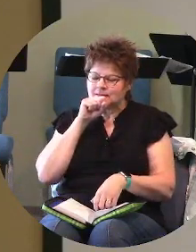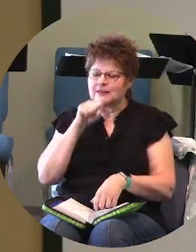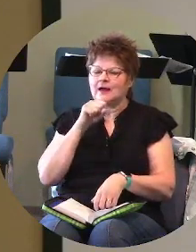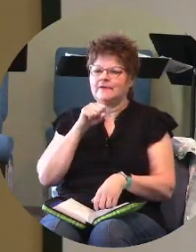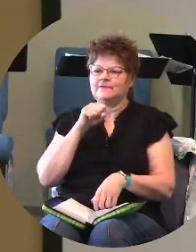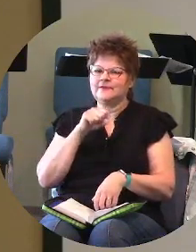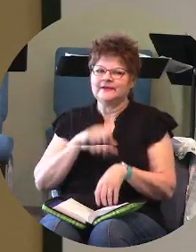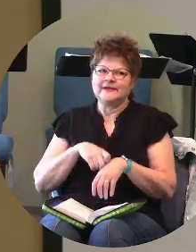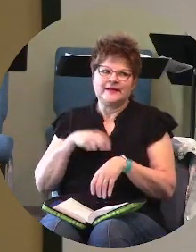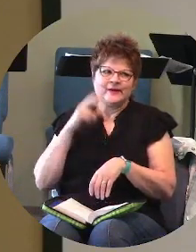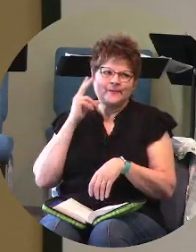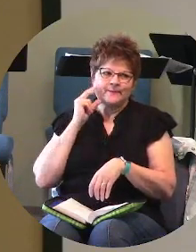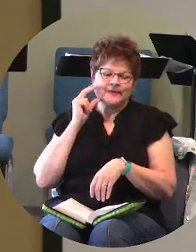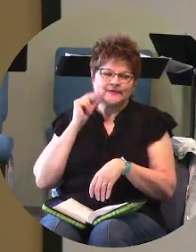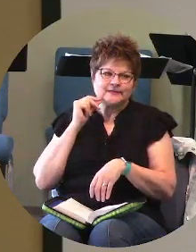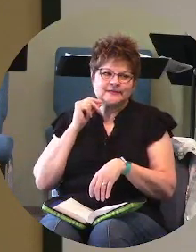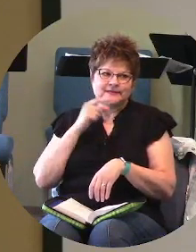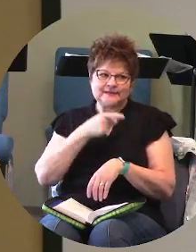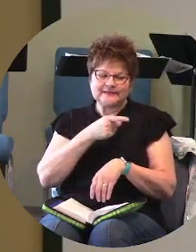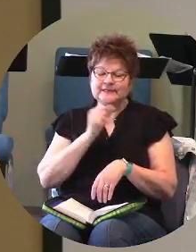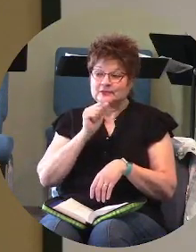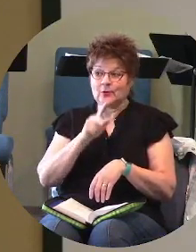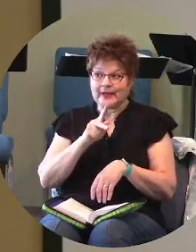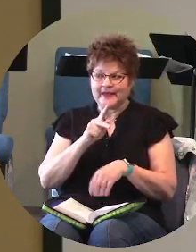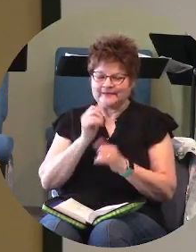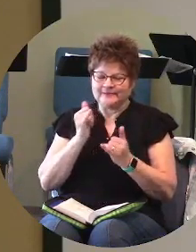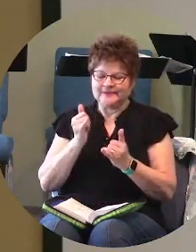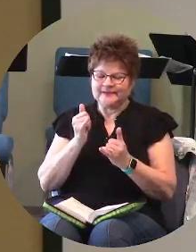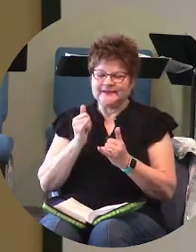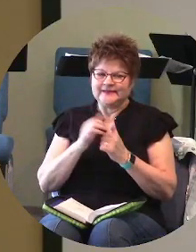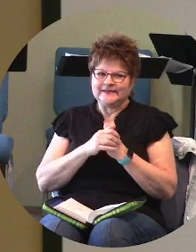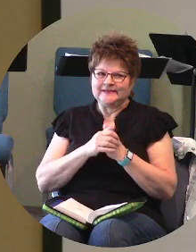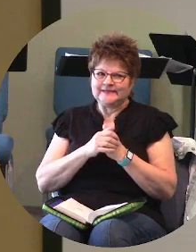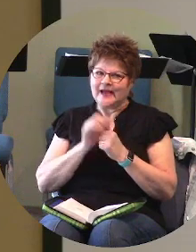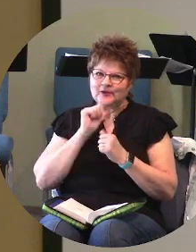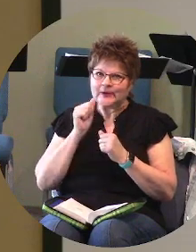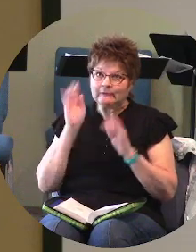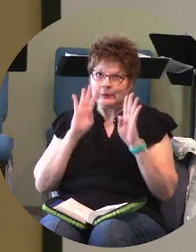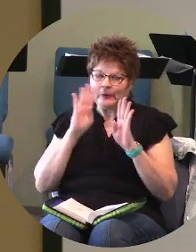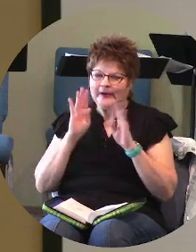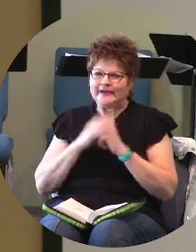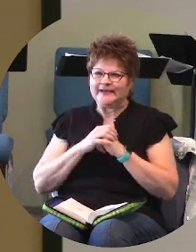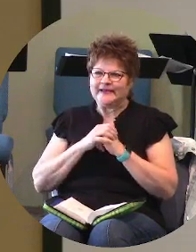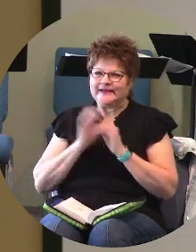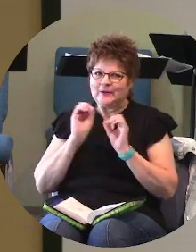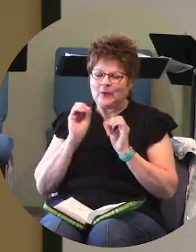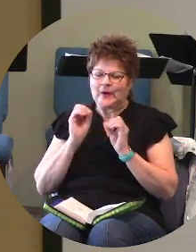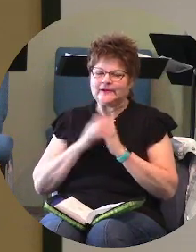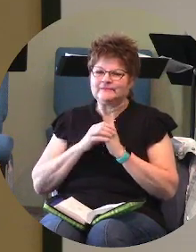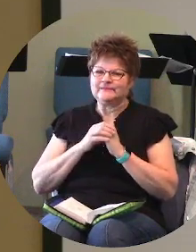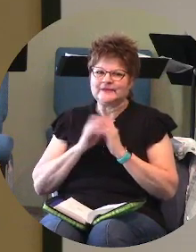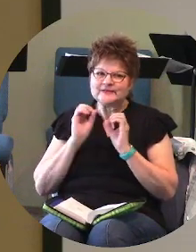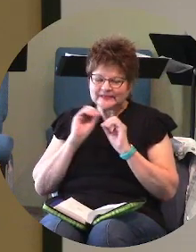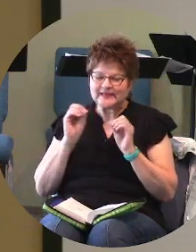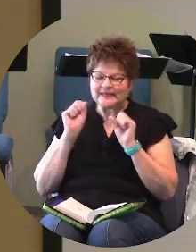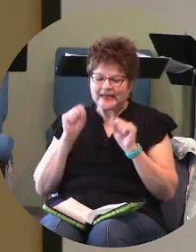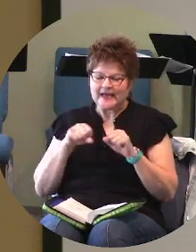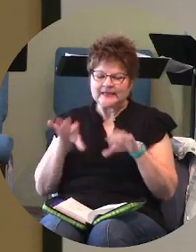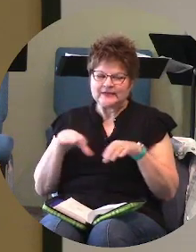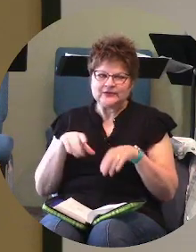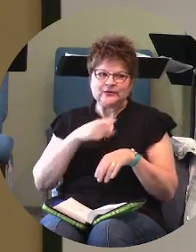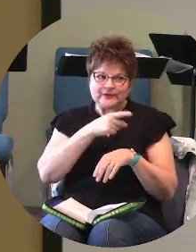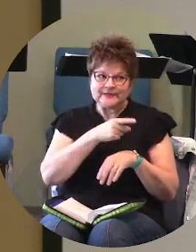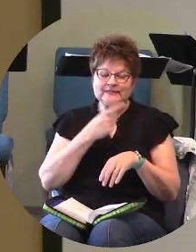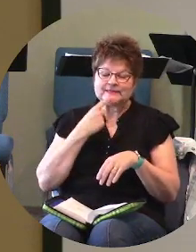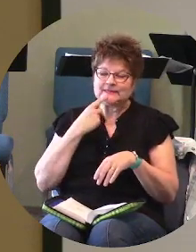absolutely they're okay he said okay i don't have to fret anymore see there's nothing i could do about it dan said the peaches are good